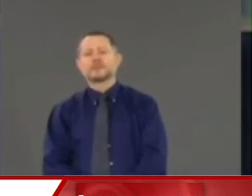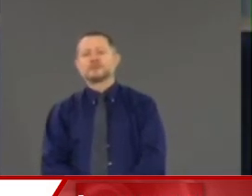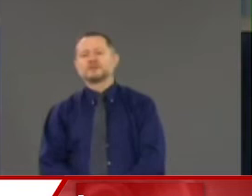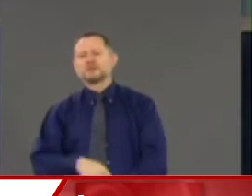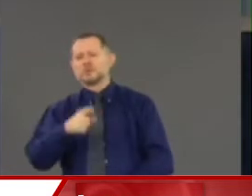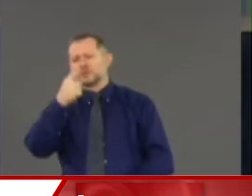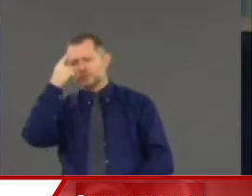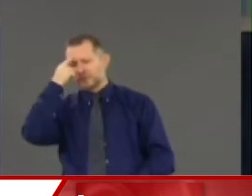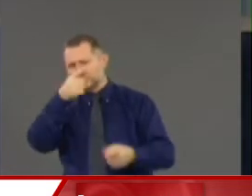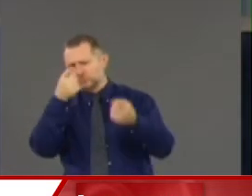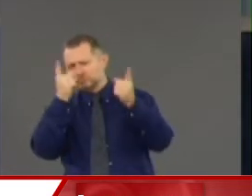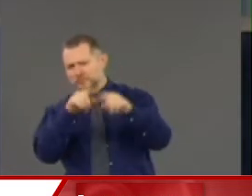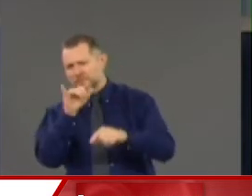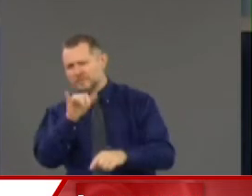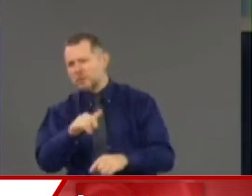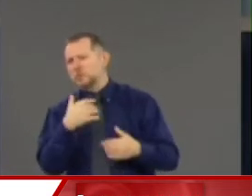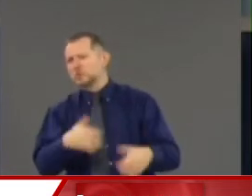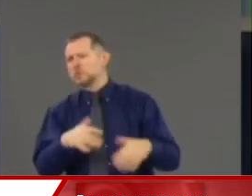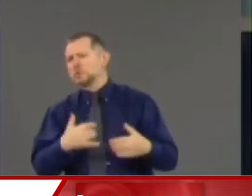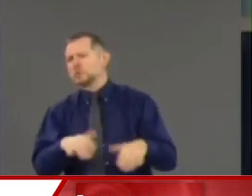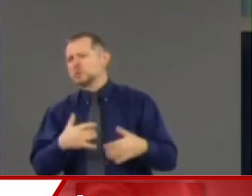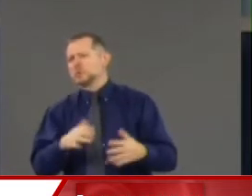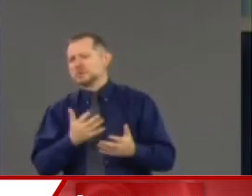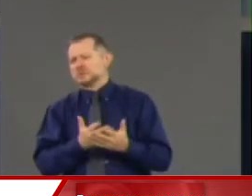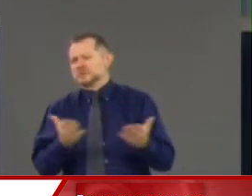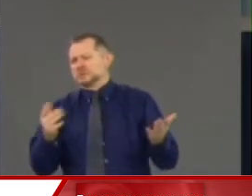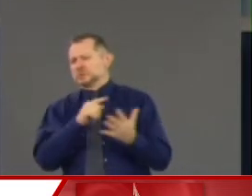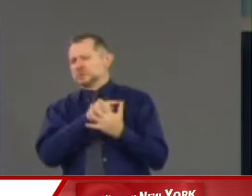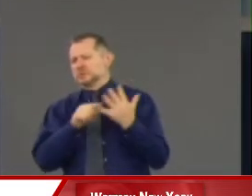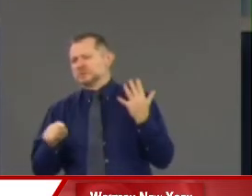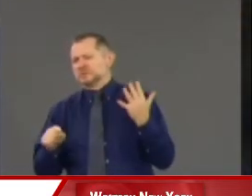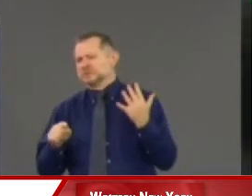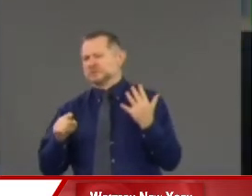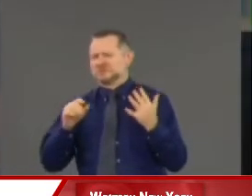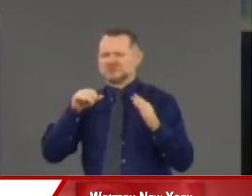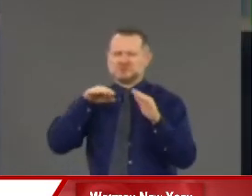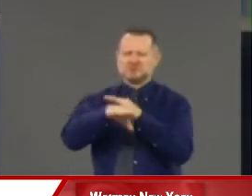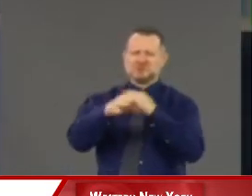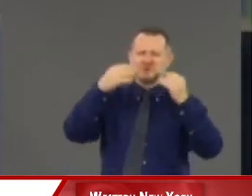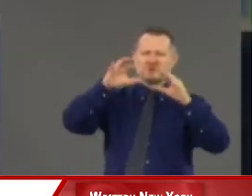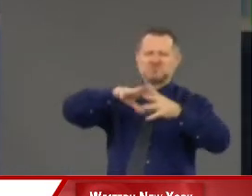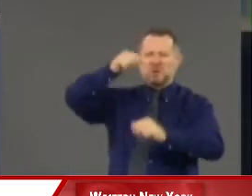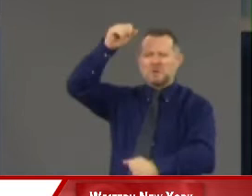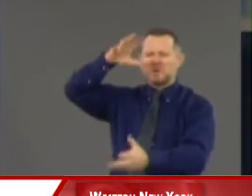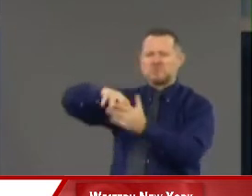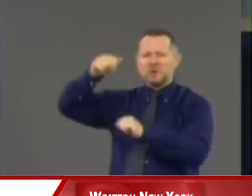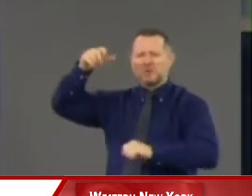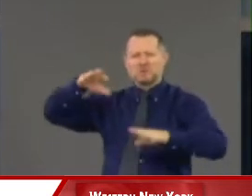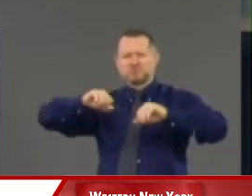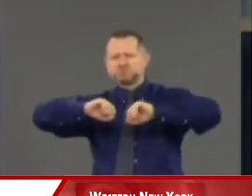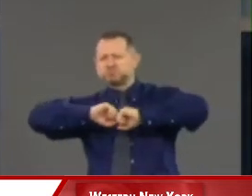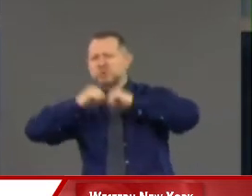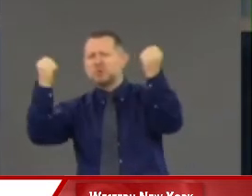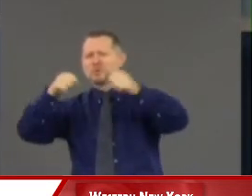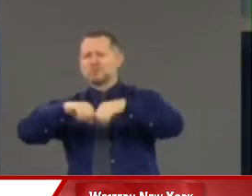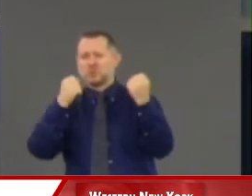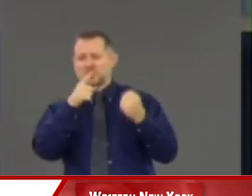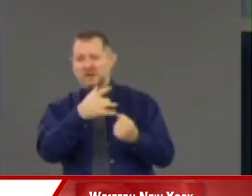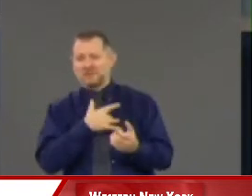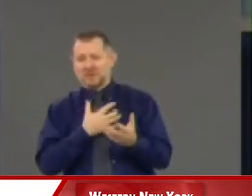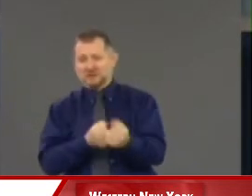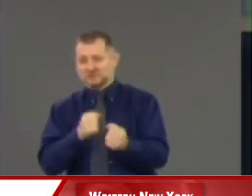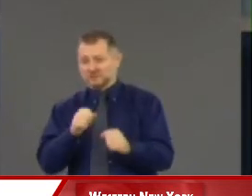agree things hit a new level with the widespread looting you saw last night. Have you lost confidence in the city's ability to handle this crisis? There's obviously